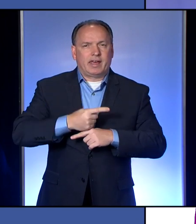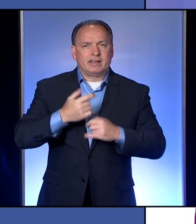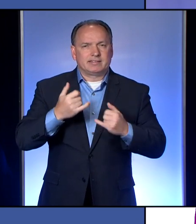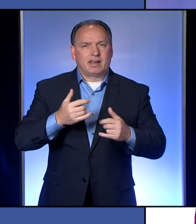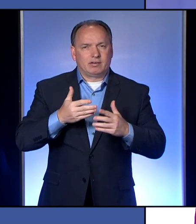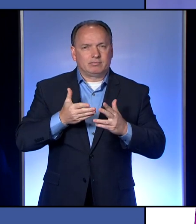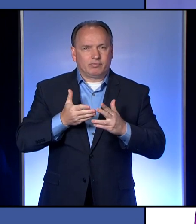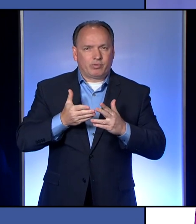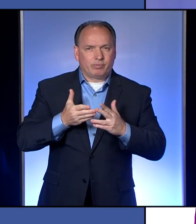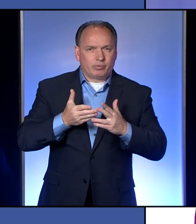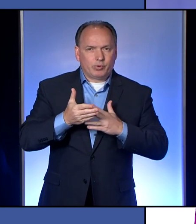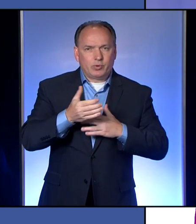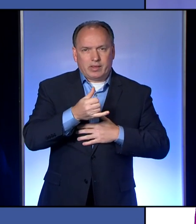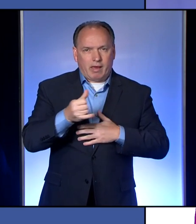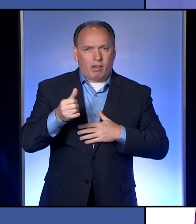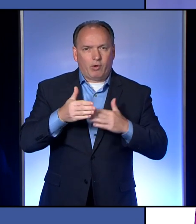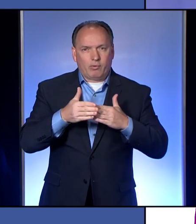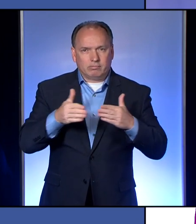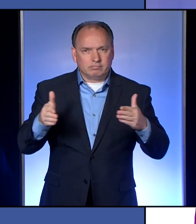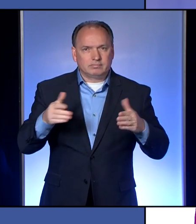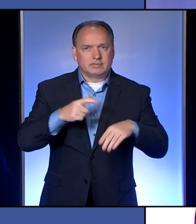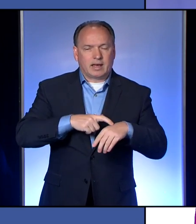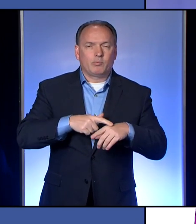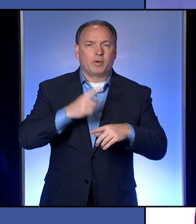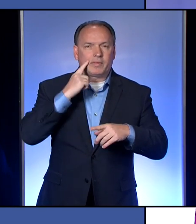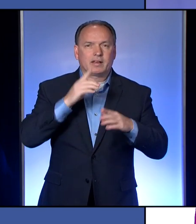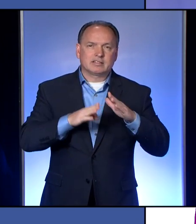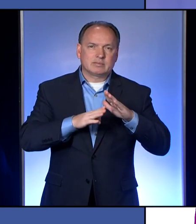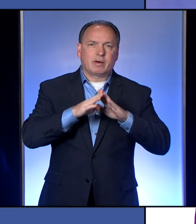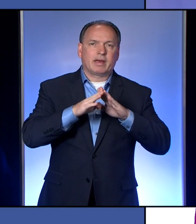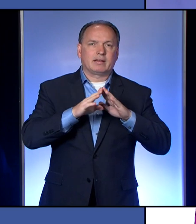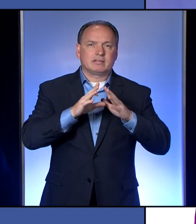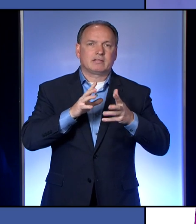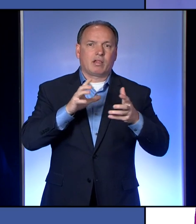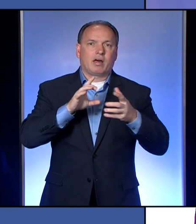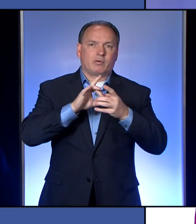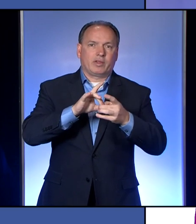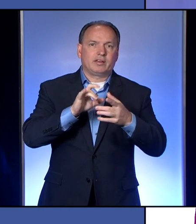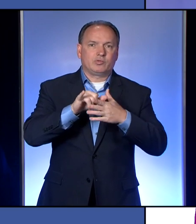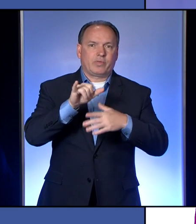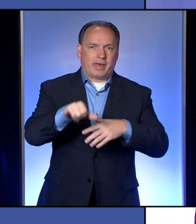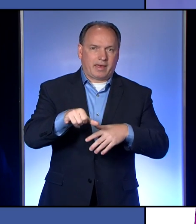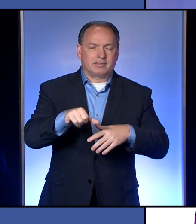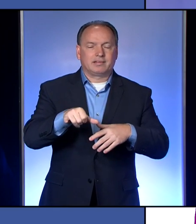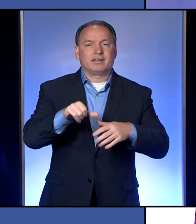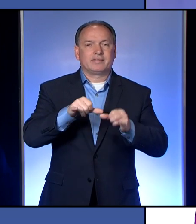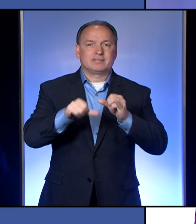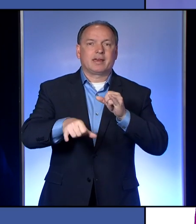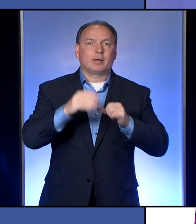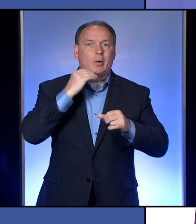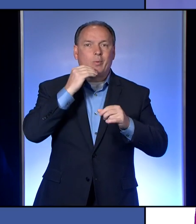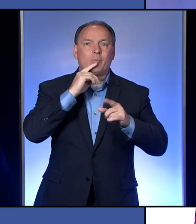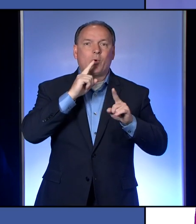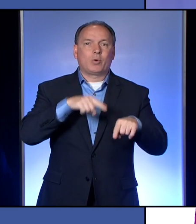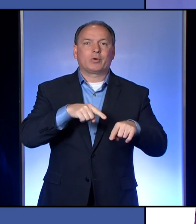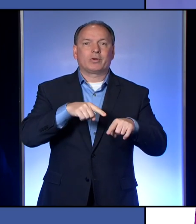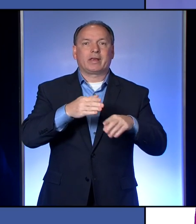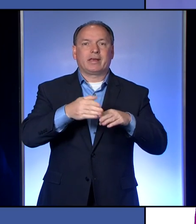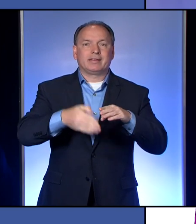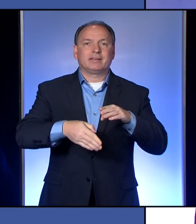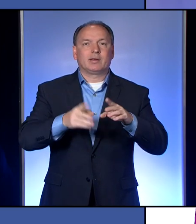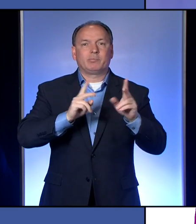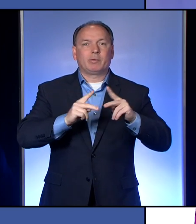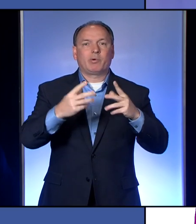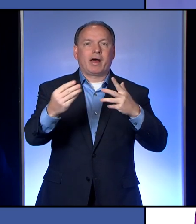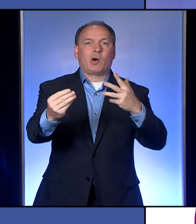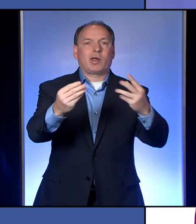phase. And so we think that the spike probably has a lot to do with that, with the stay at home order being ended and people being out and